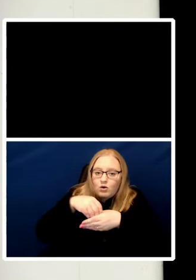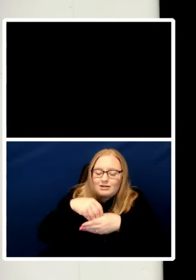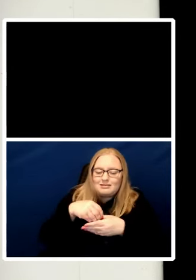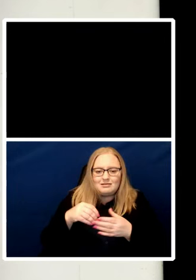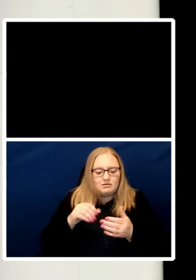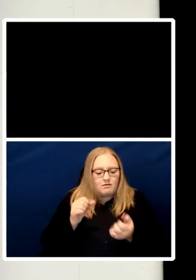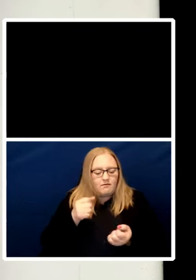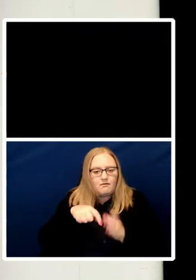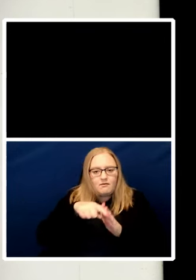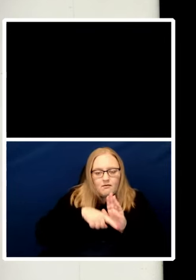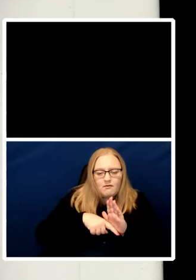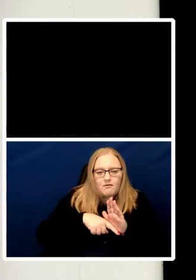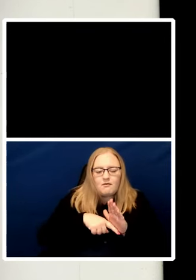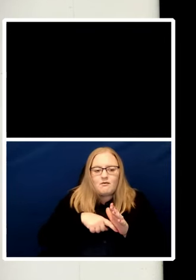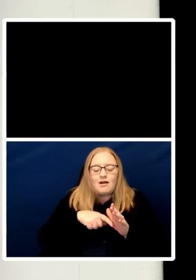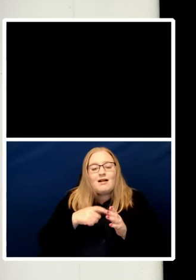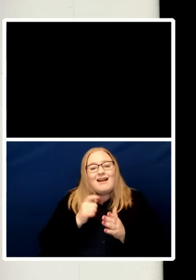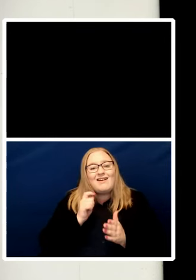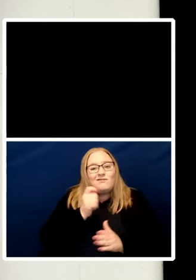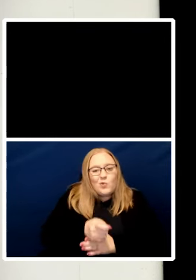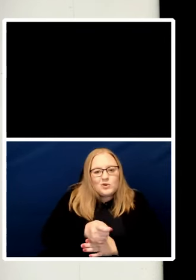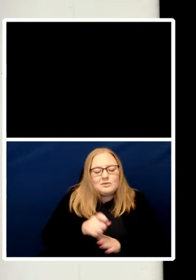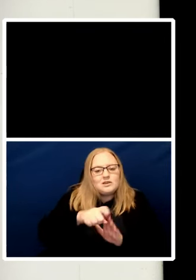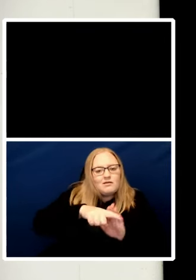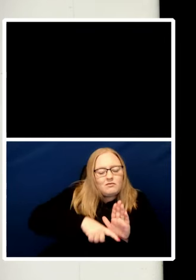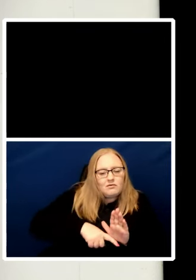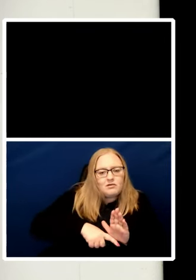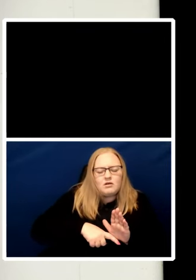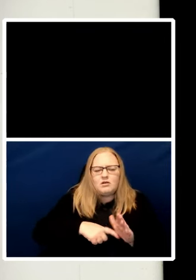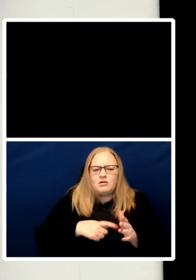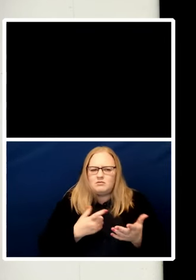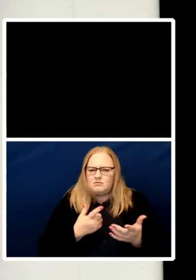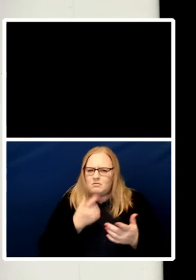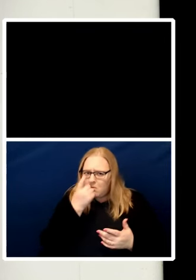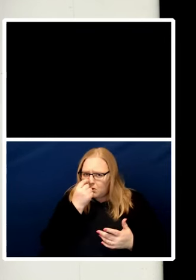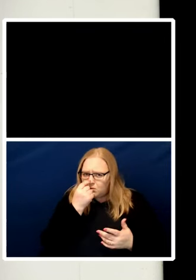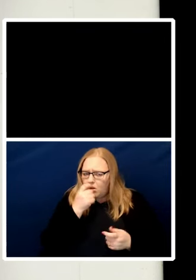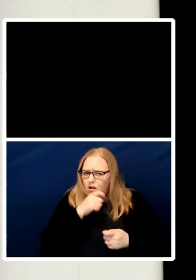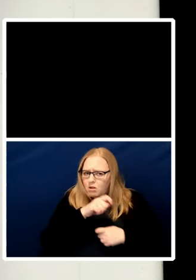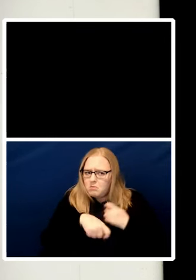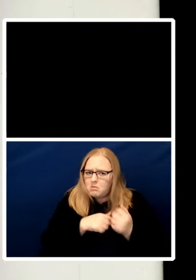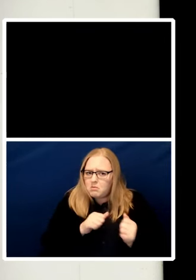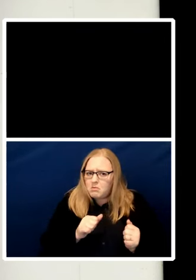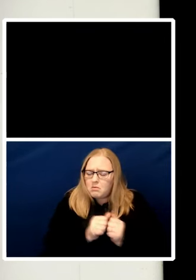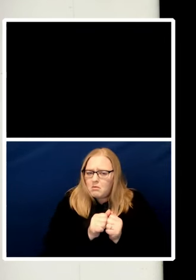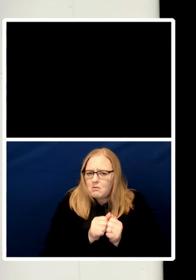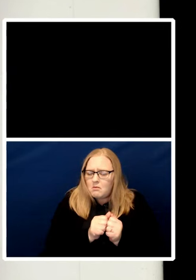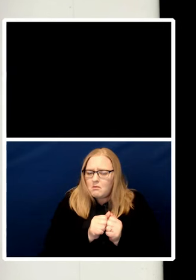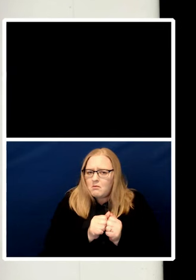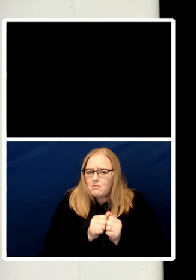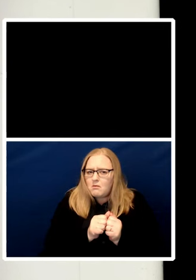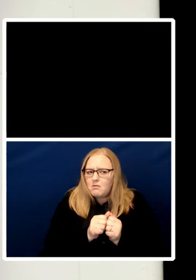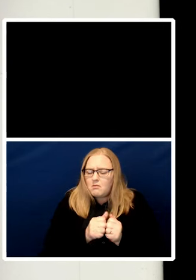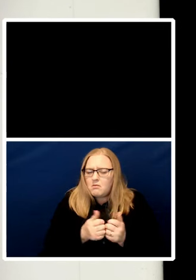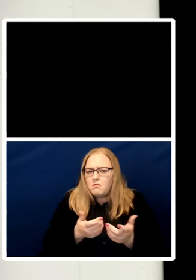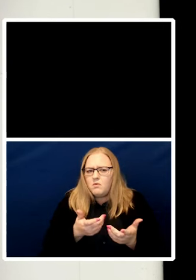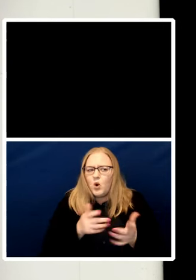So is it possible to agree or at least establish the ground rules of reasonable disagreement